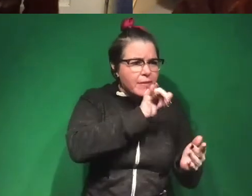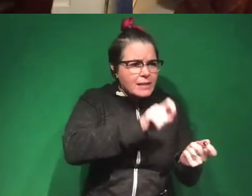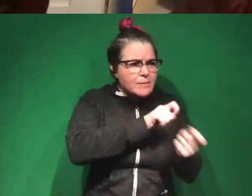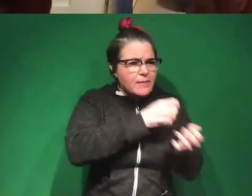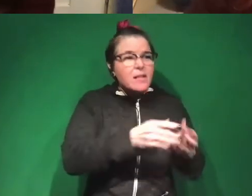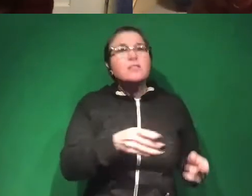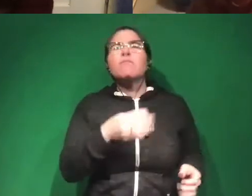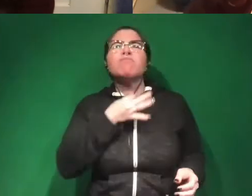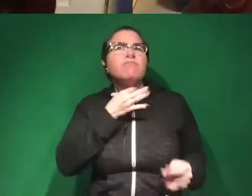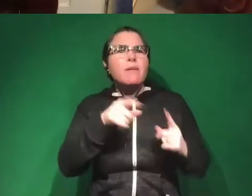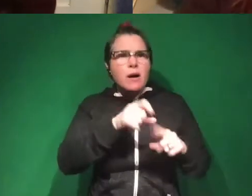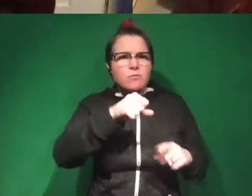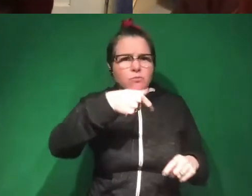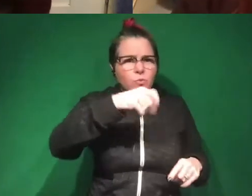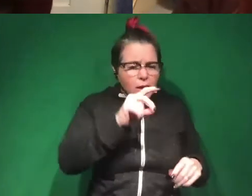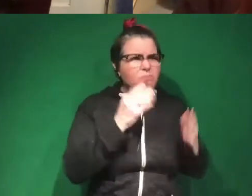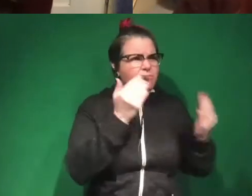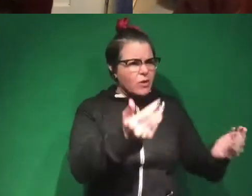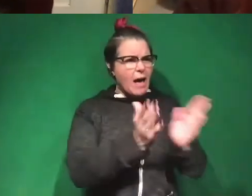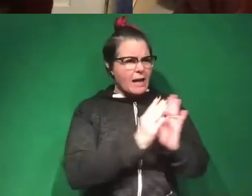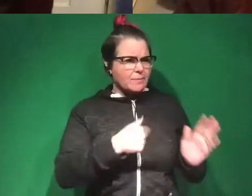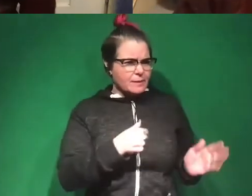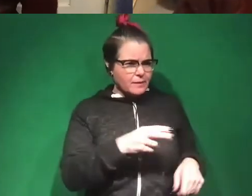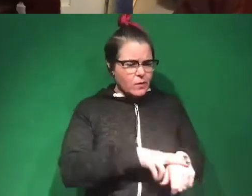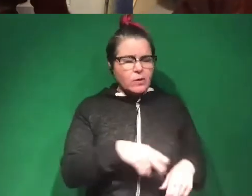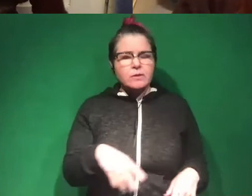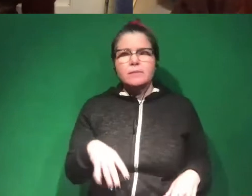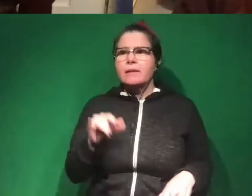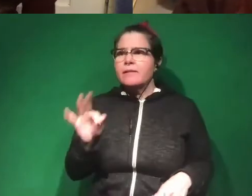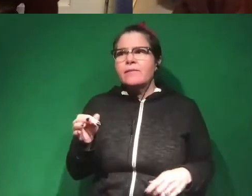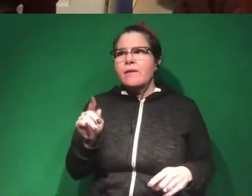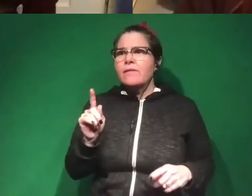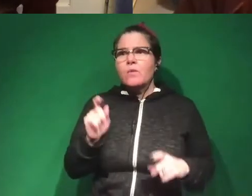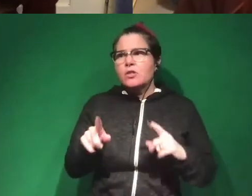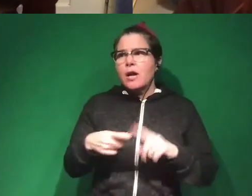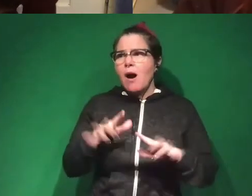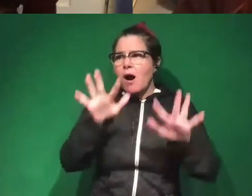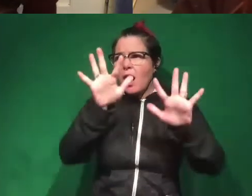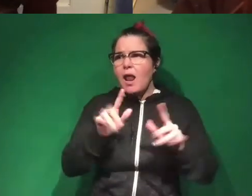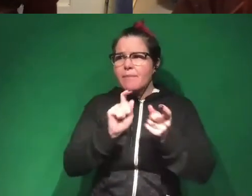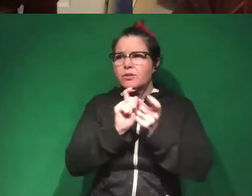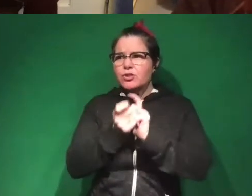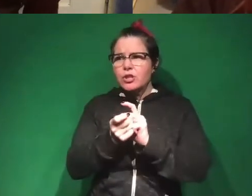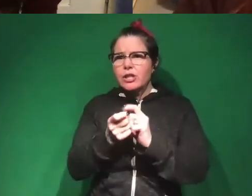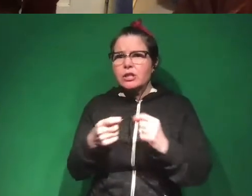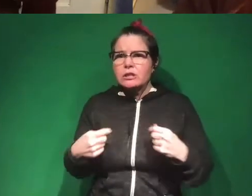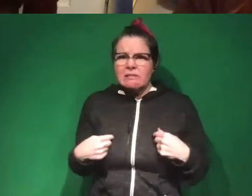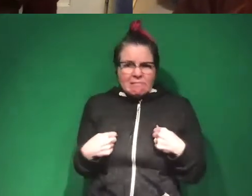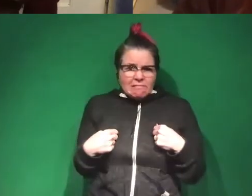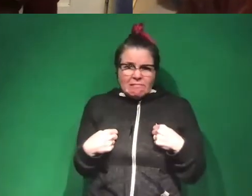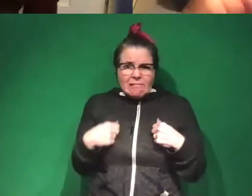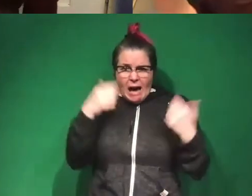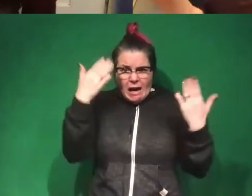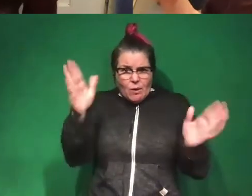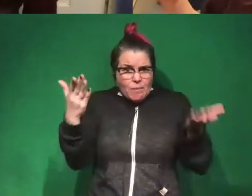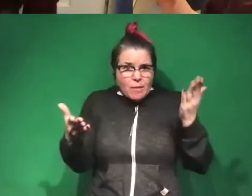question about squid, yeah, ask me. But if you have a question about like climate change, I probably don't